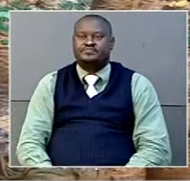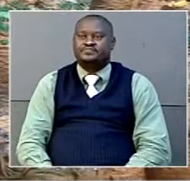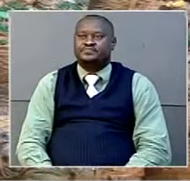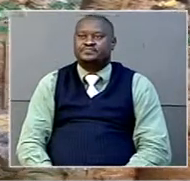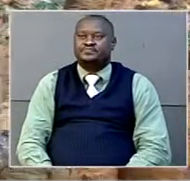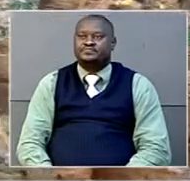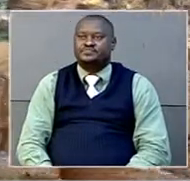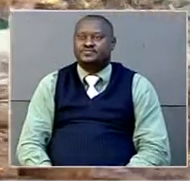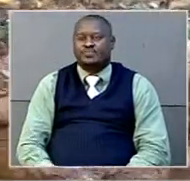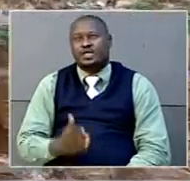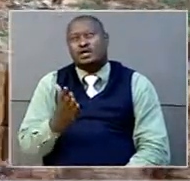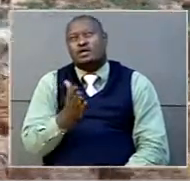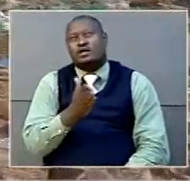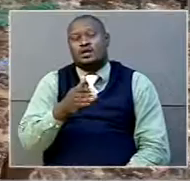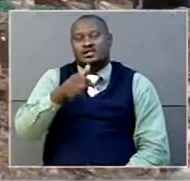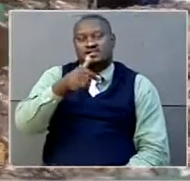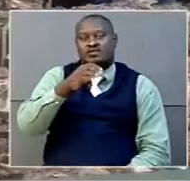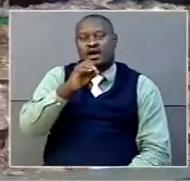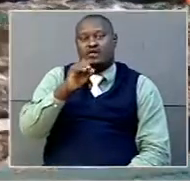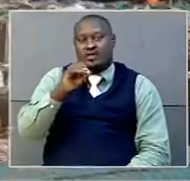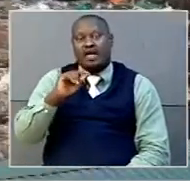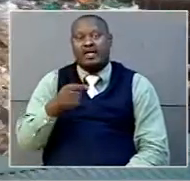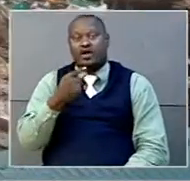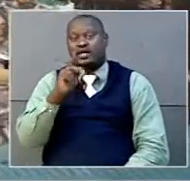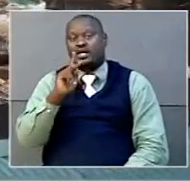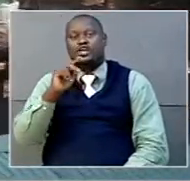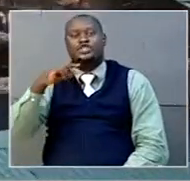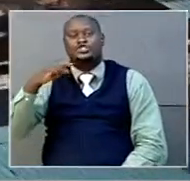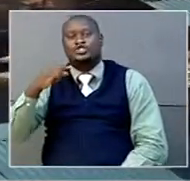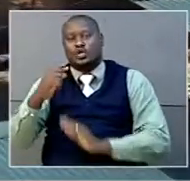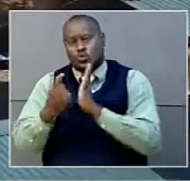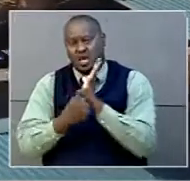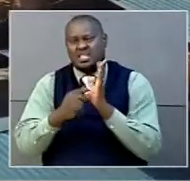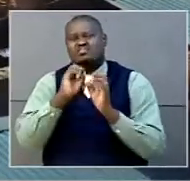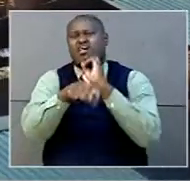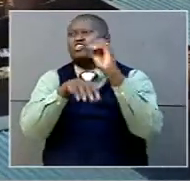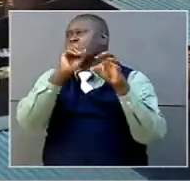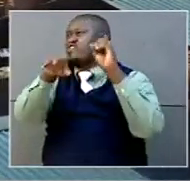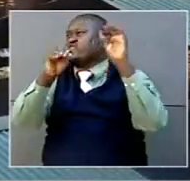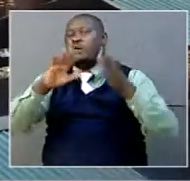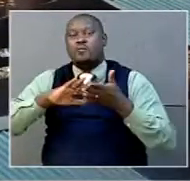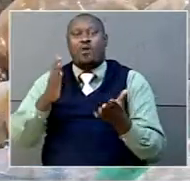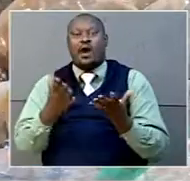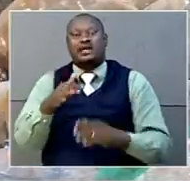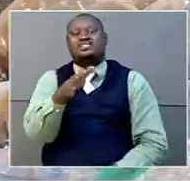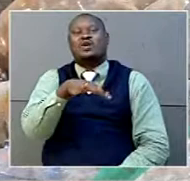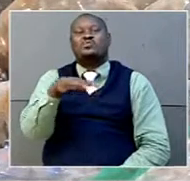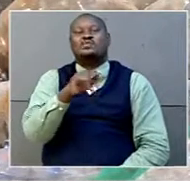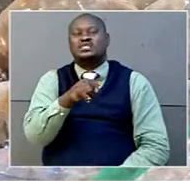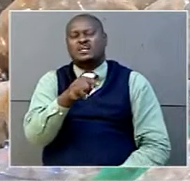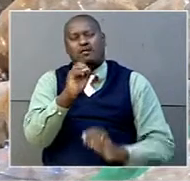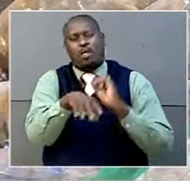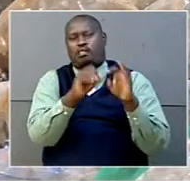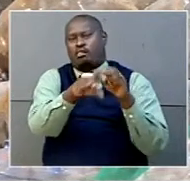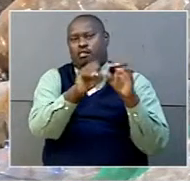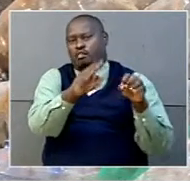It is estimated that close to 700 tons of plastics is disposed in Uganda daily, with urban centers accounting for the vast chunk of this waste.